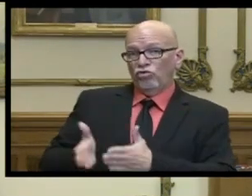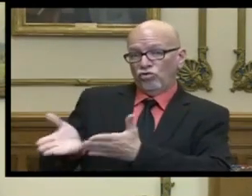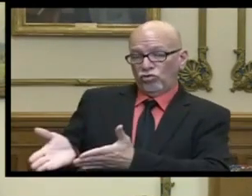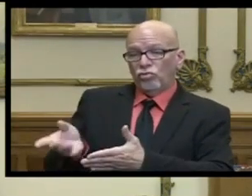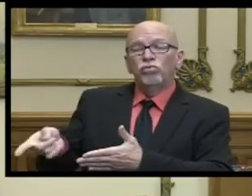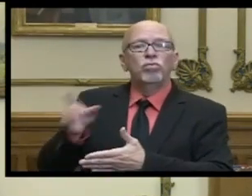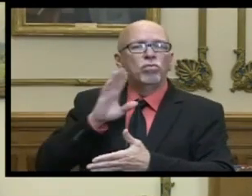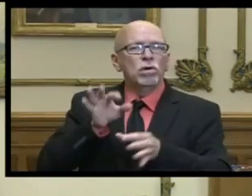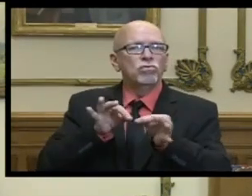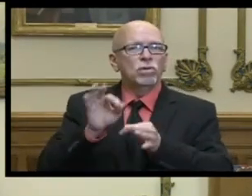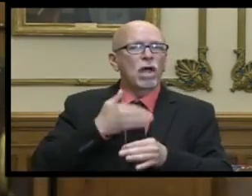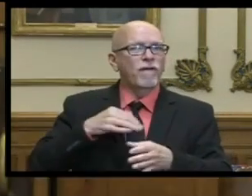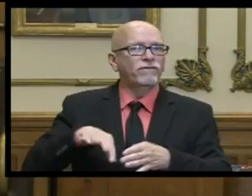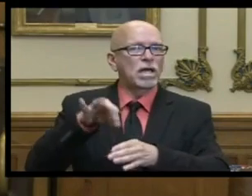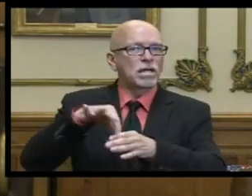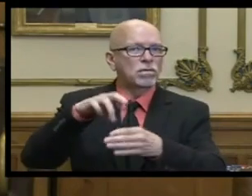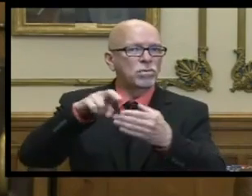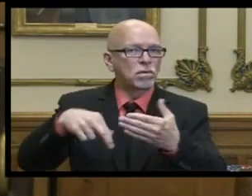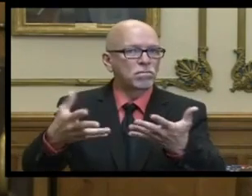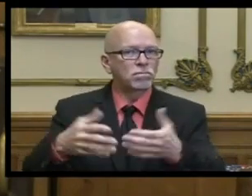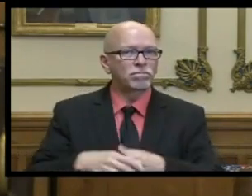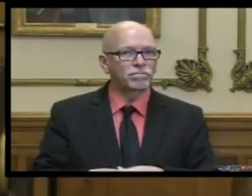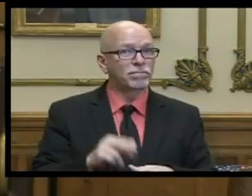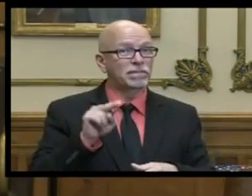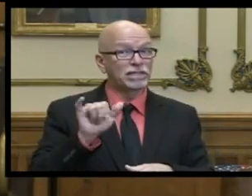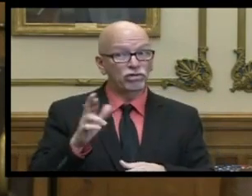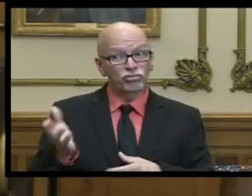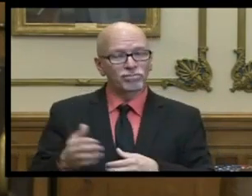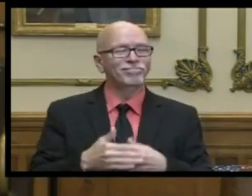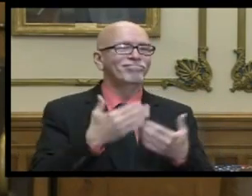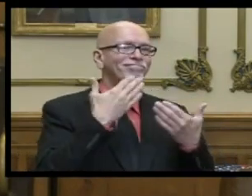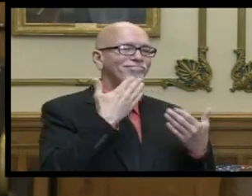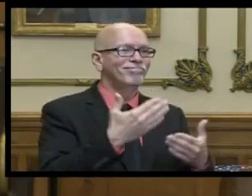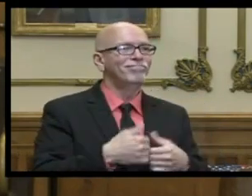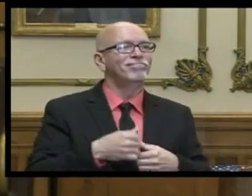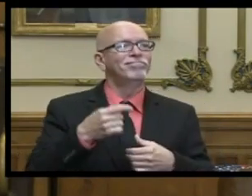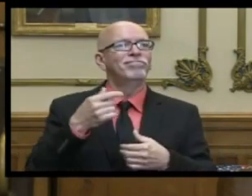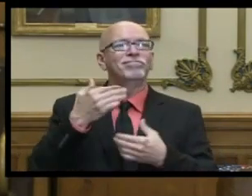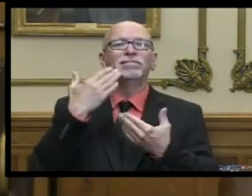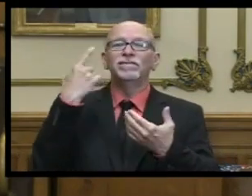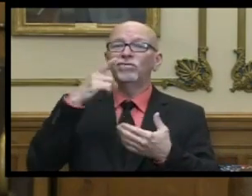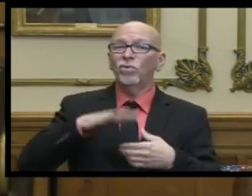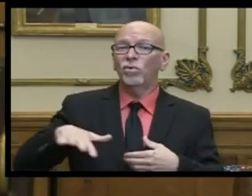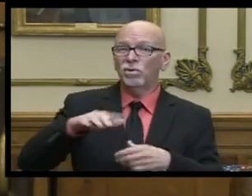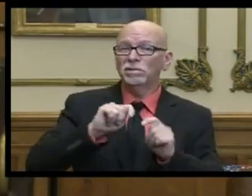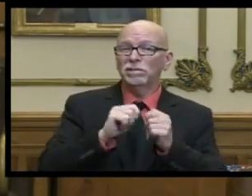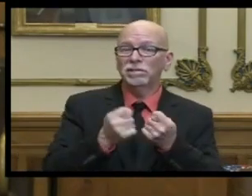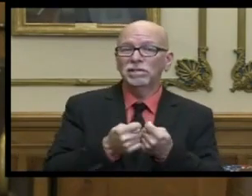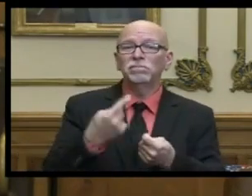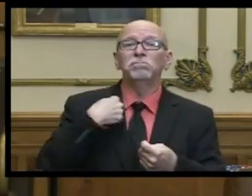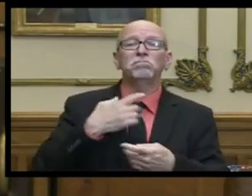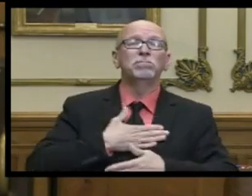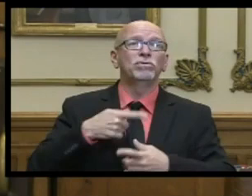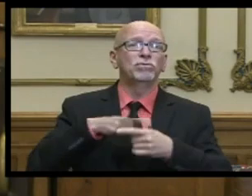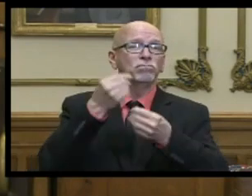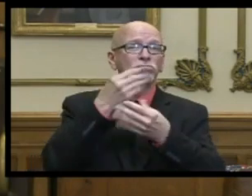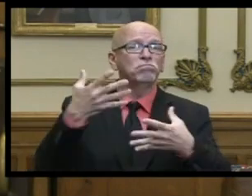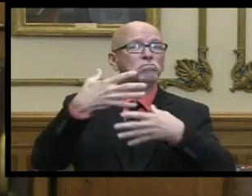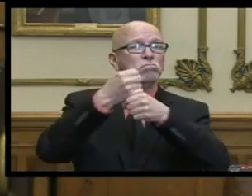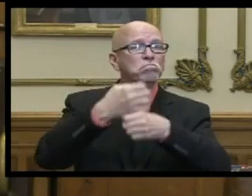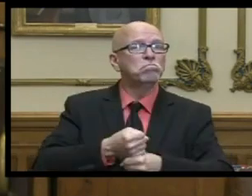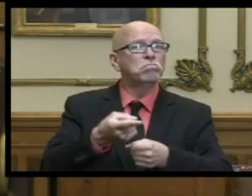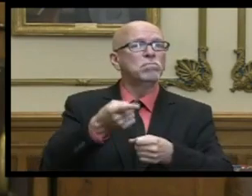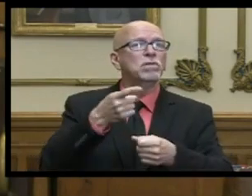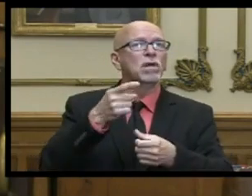he'll describe our findings near thank you on behalf of the entire team i'm pleased to provide a highlight of the